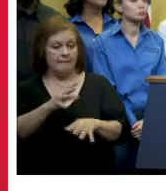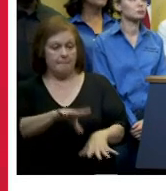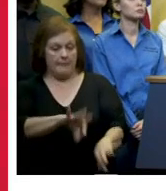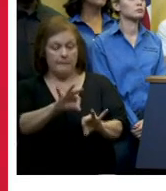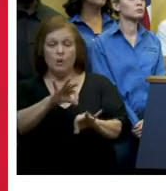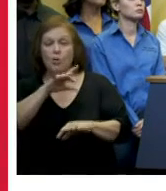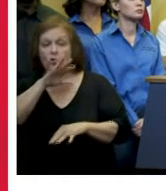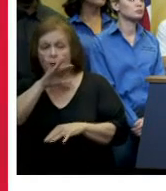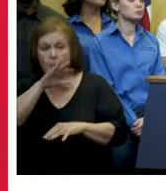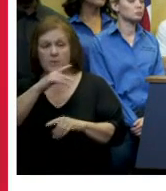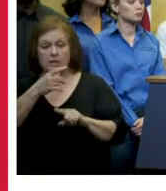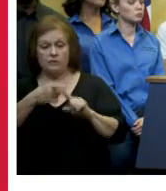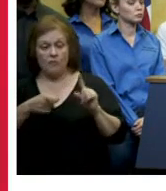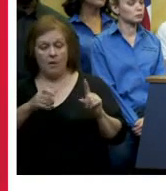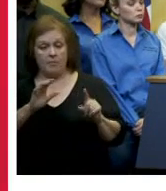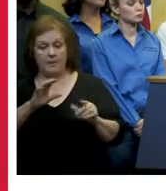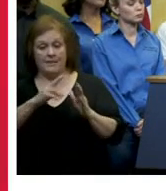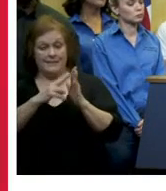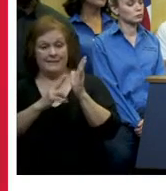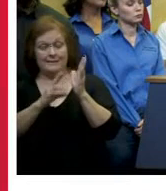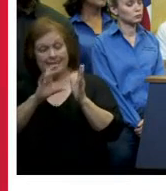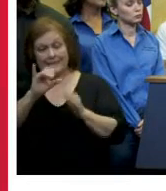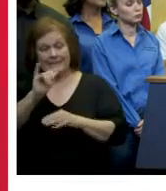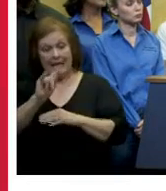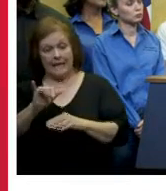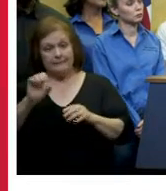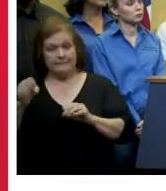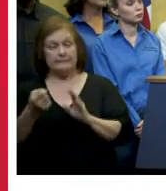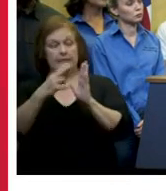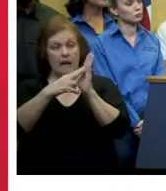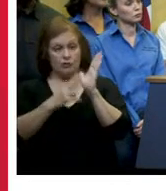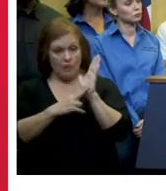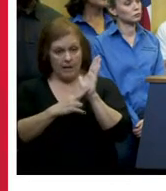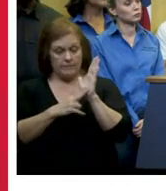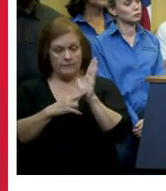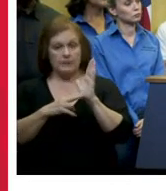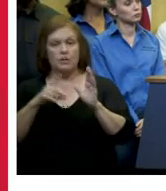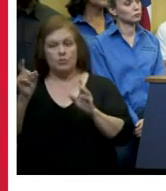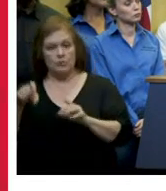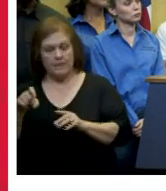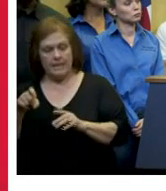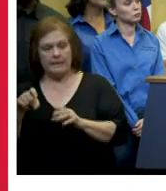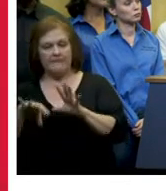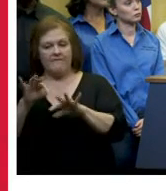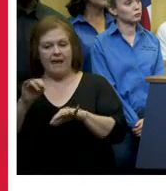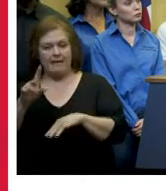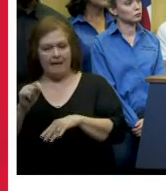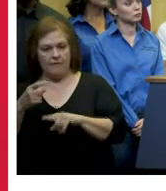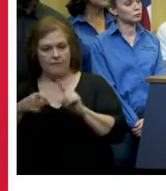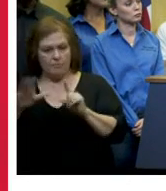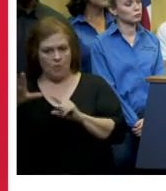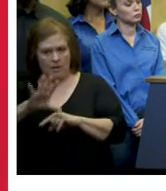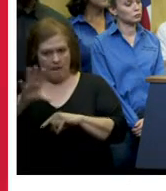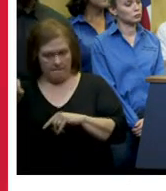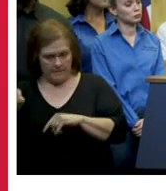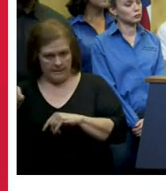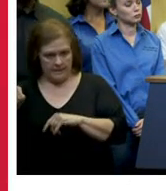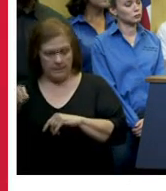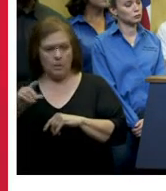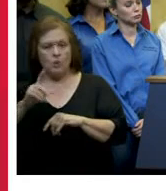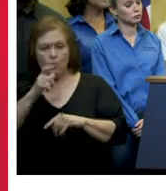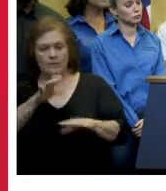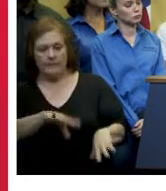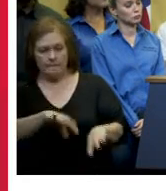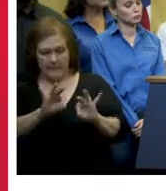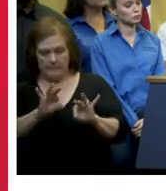have contacted you to make you aware of what they can and cannot do but the message of not placing